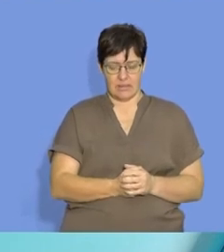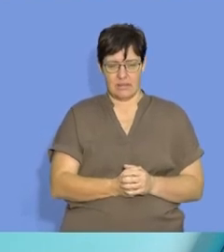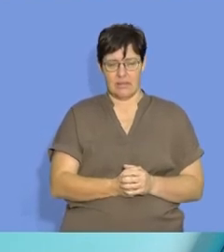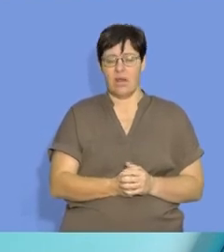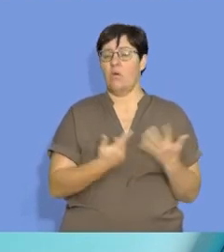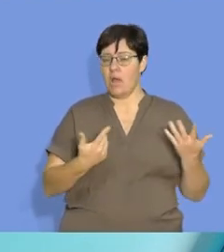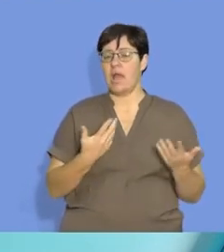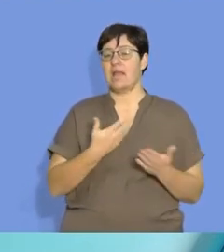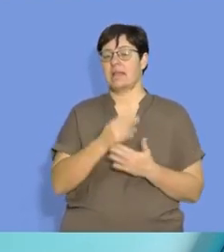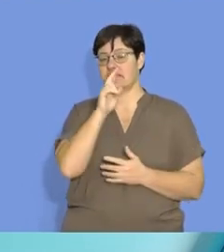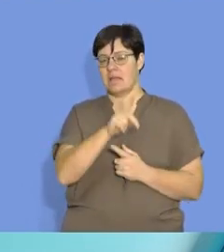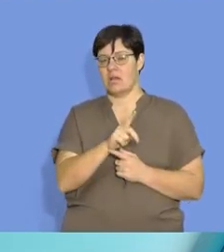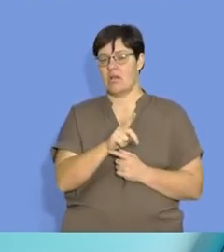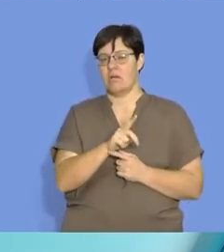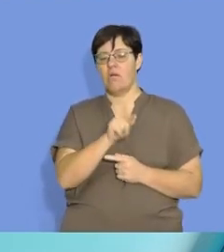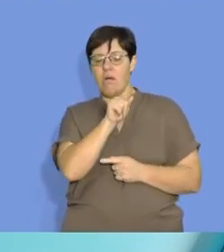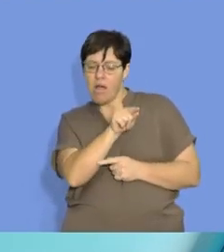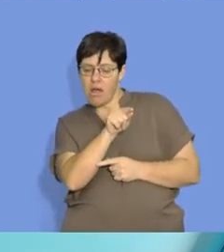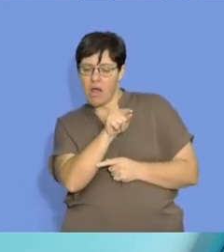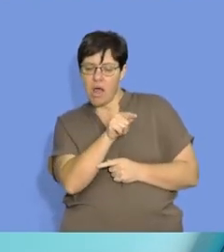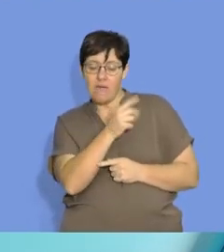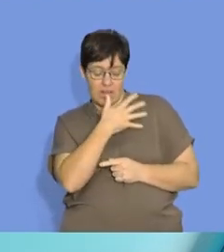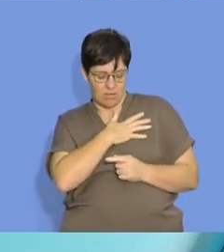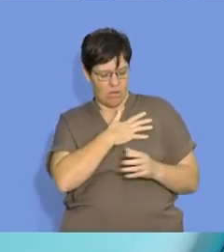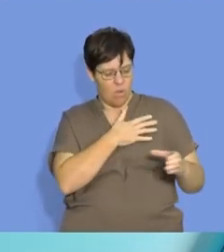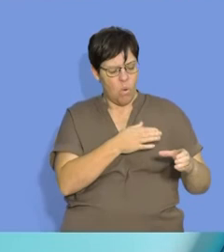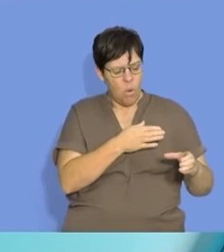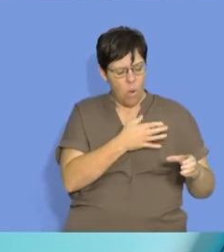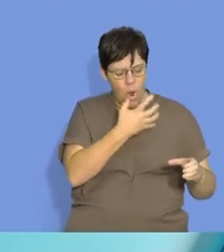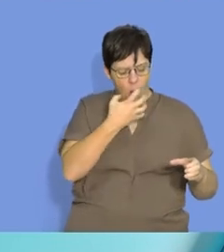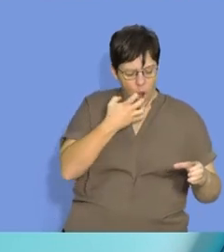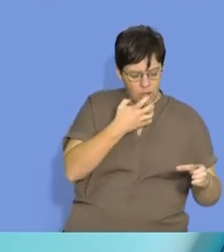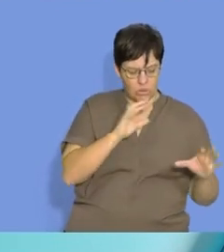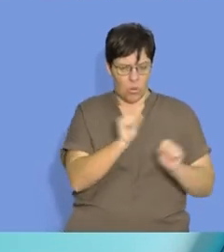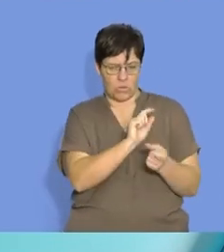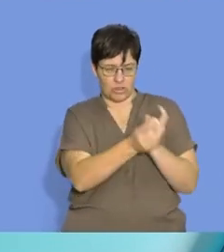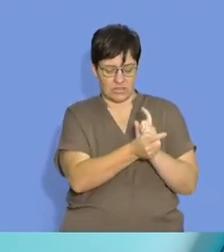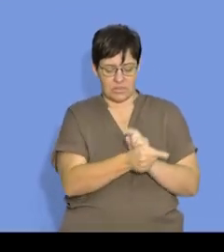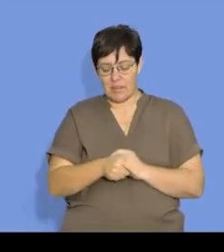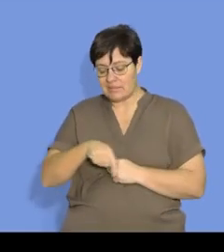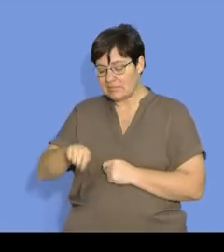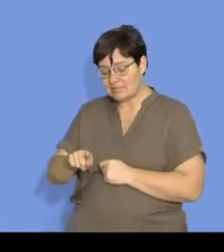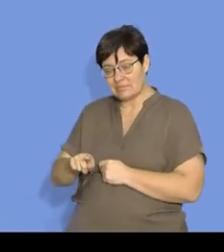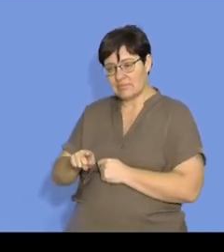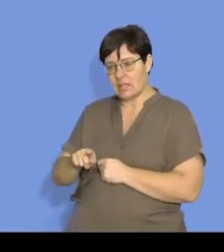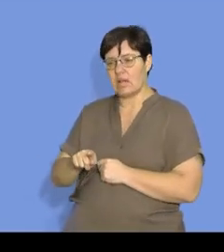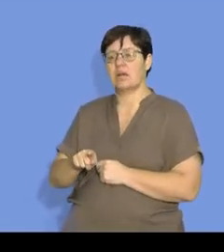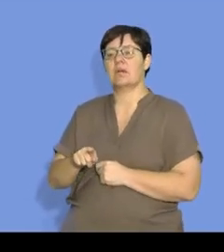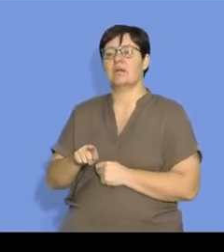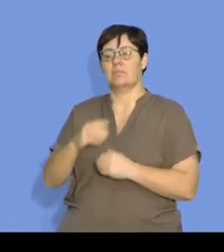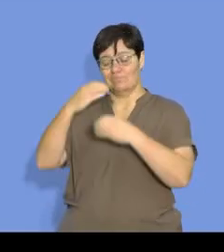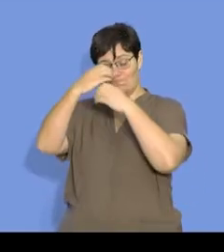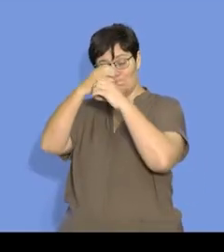and we can see or feel if something is getting hotter or colder. But on a submicro view or a